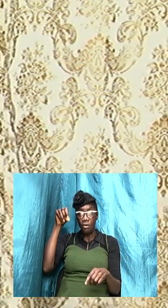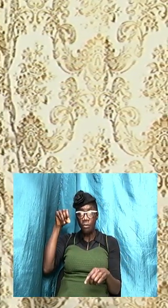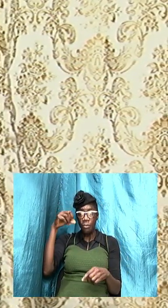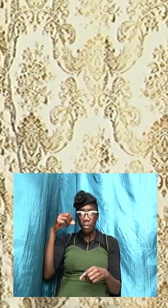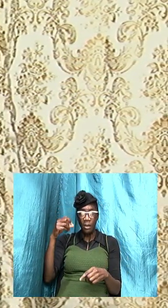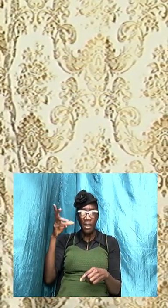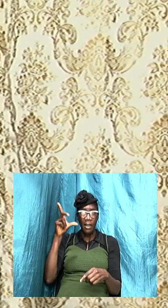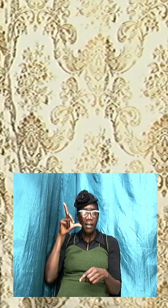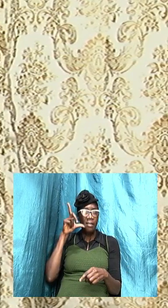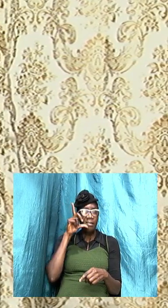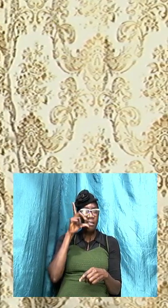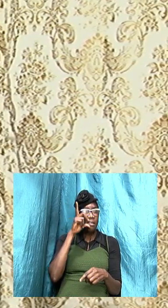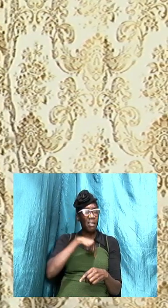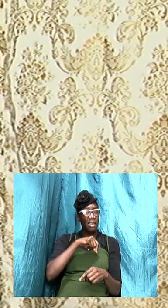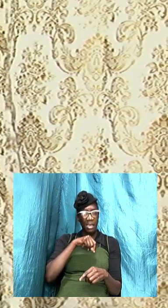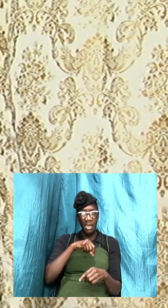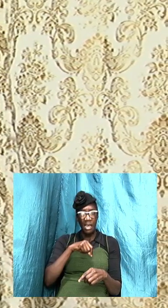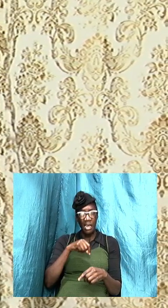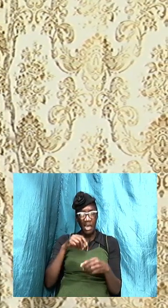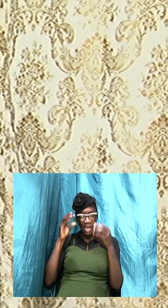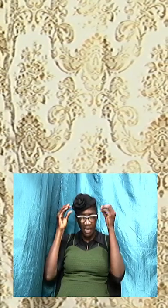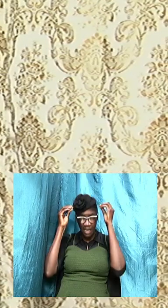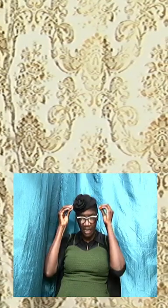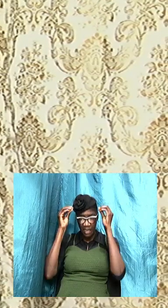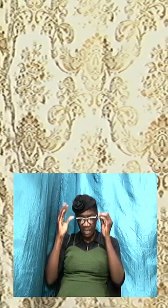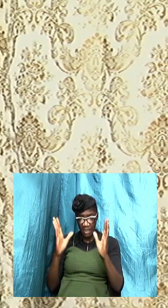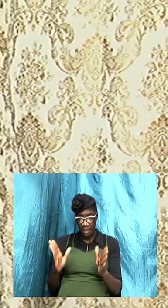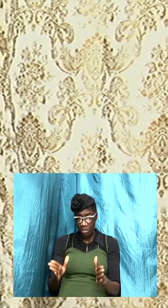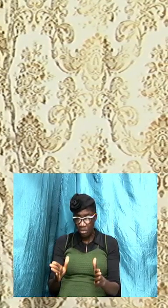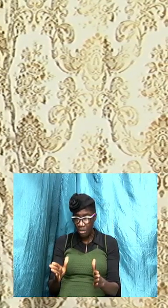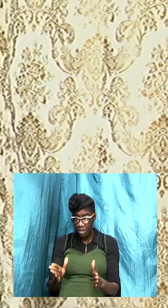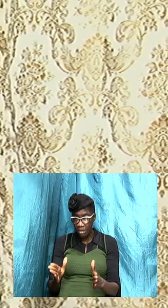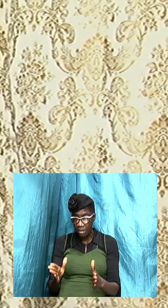this false teaching appeals to the flesh